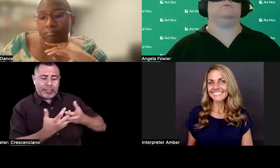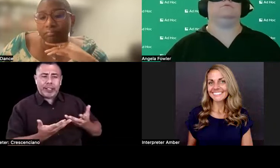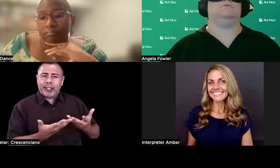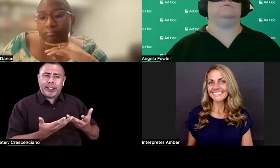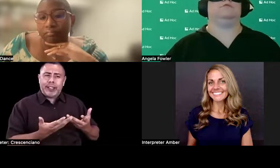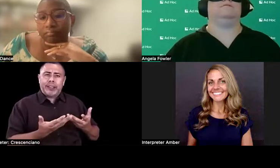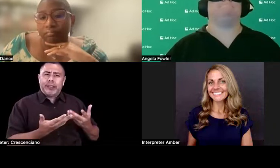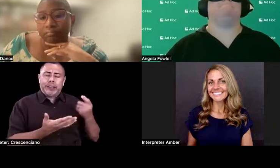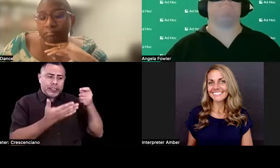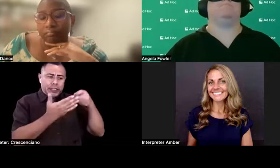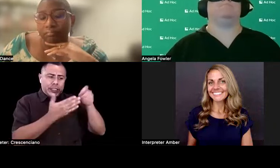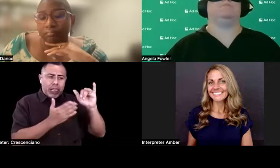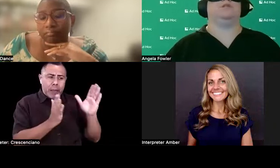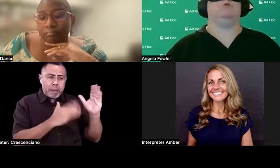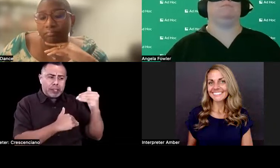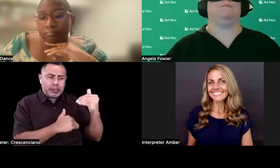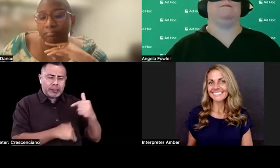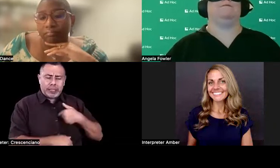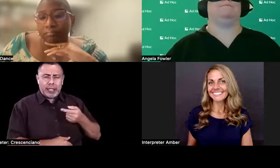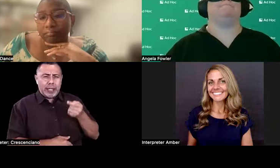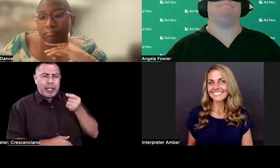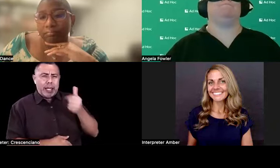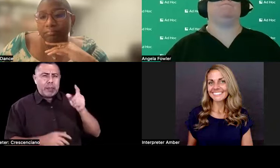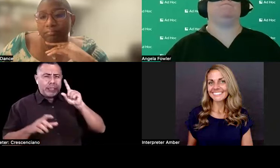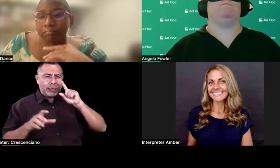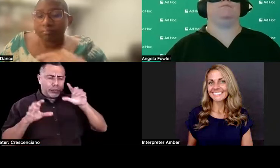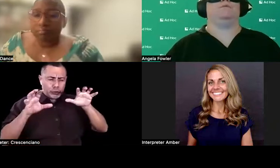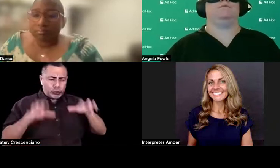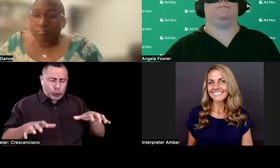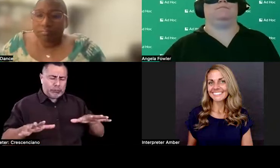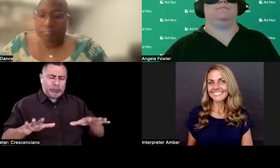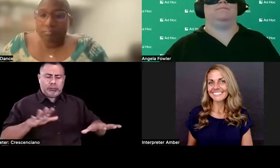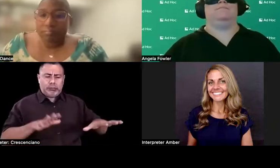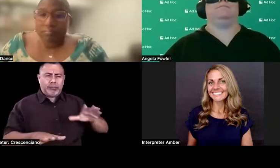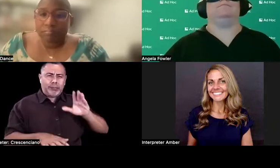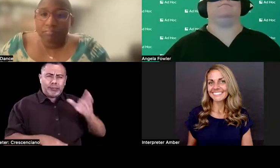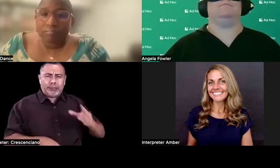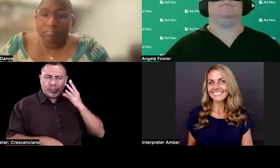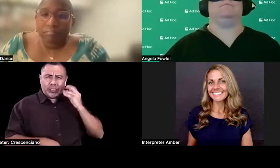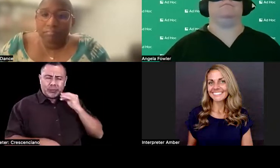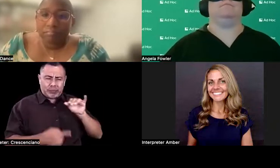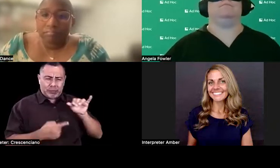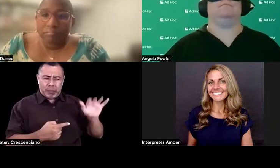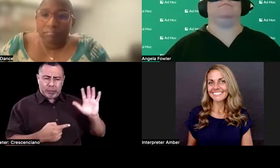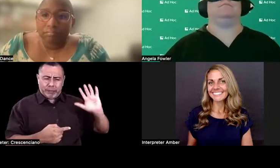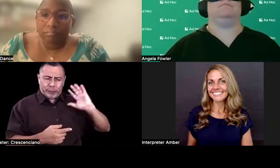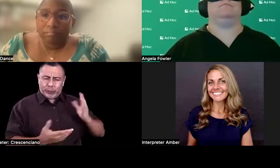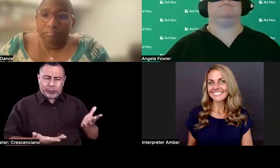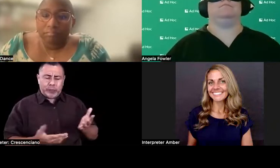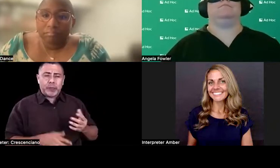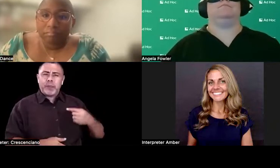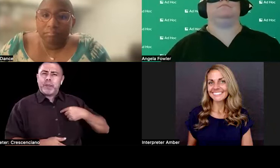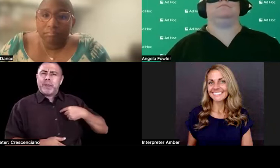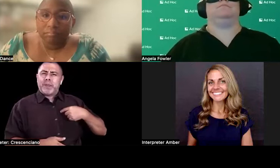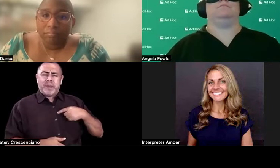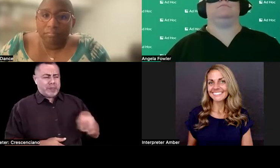shocking to me, um, cause I've never experienced it. And it was pretty, um, I felt, uh, like